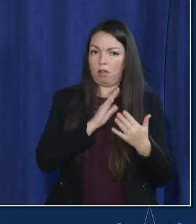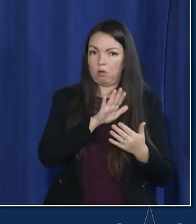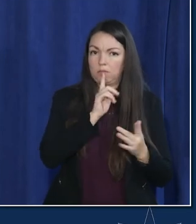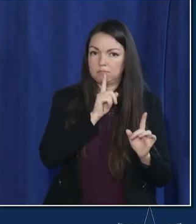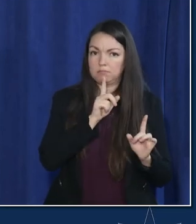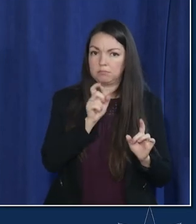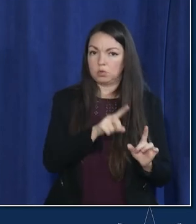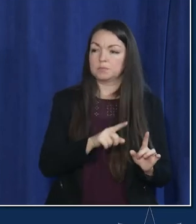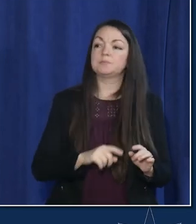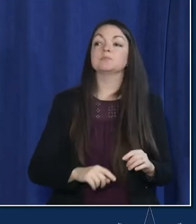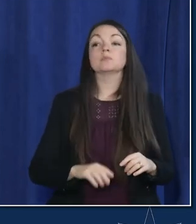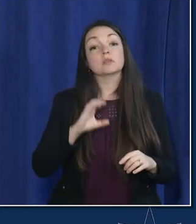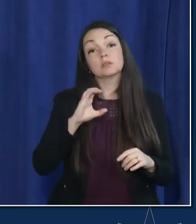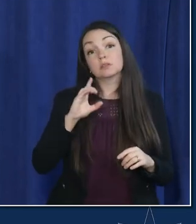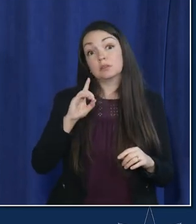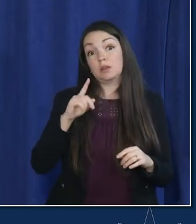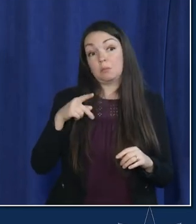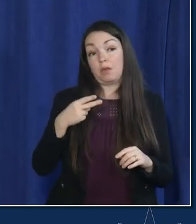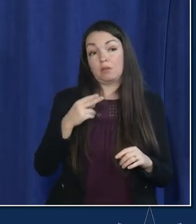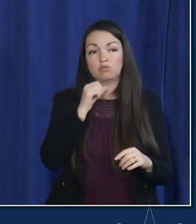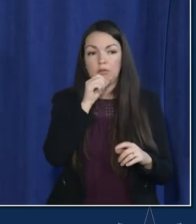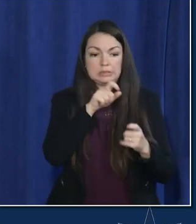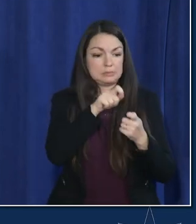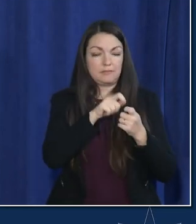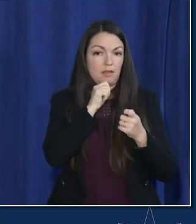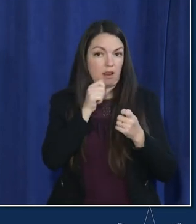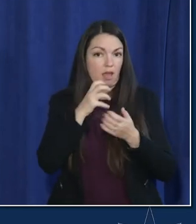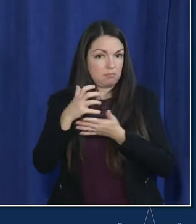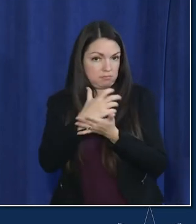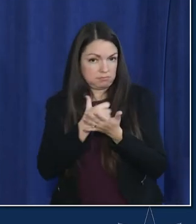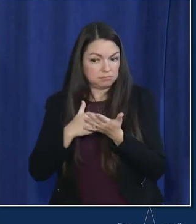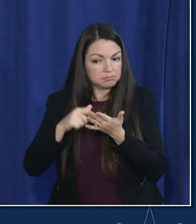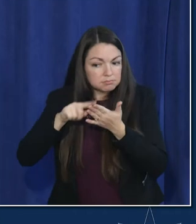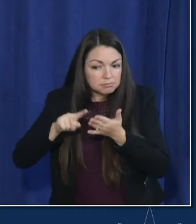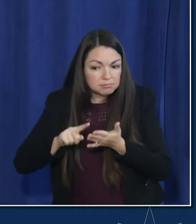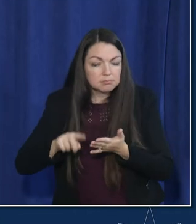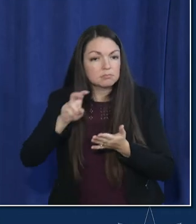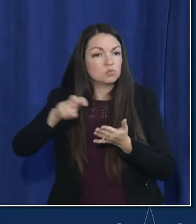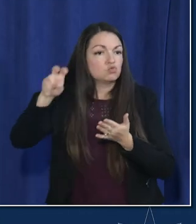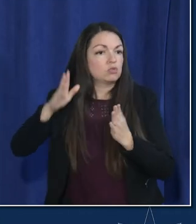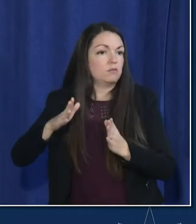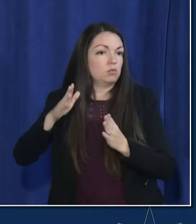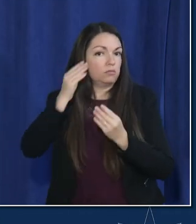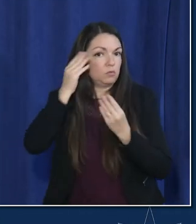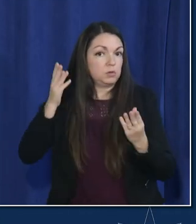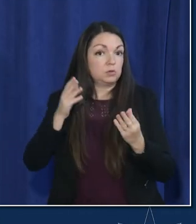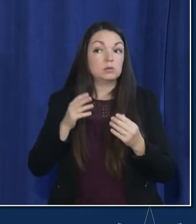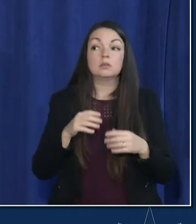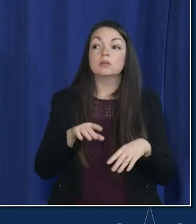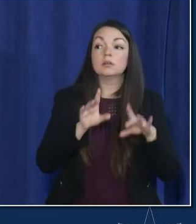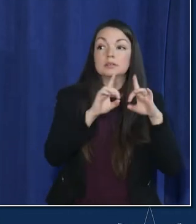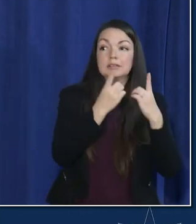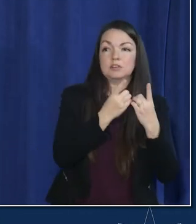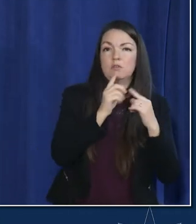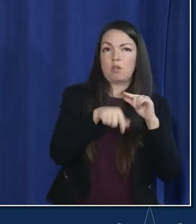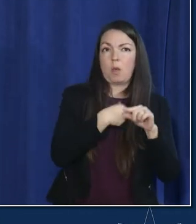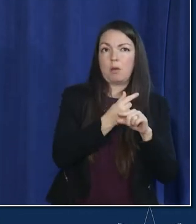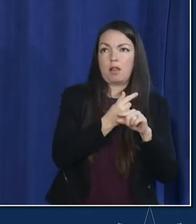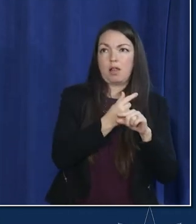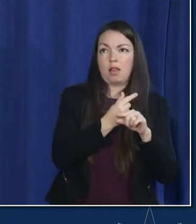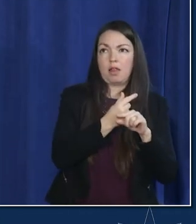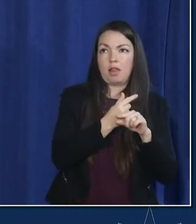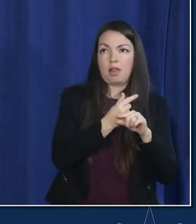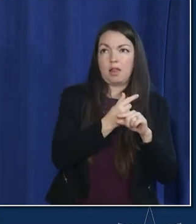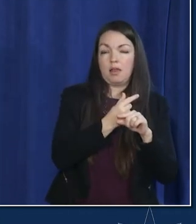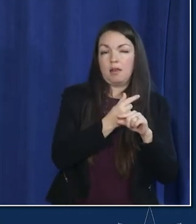cdph is not specifically collecting traveler information however the um it's called the division of global more the